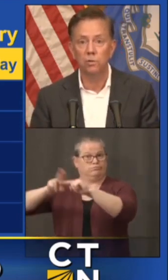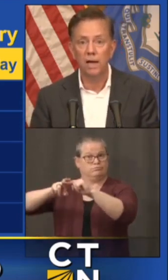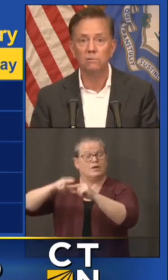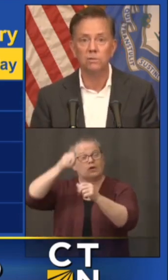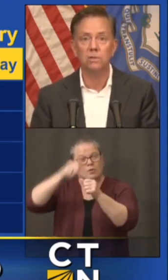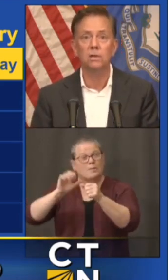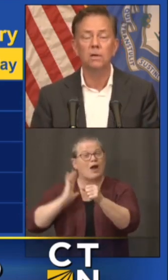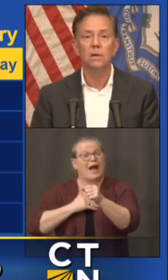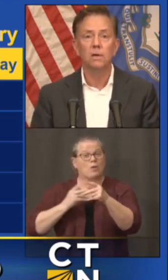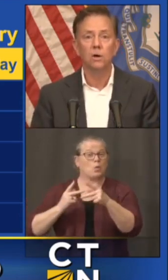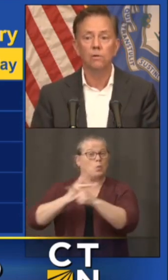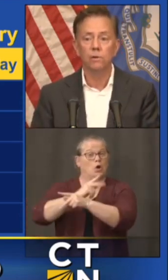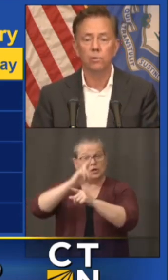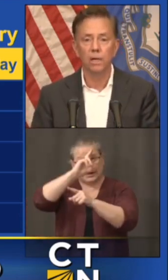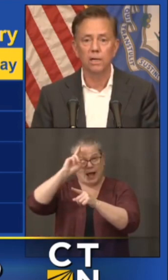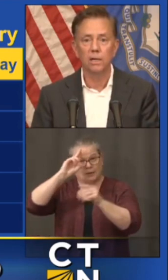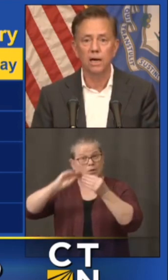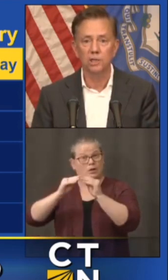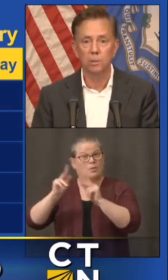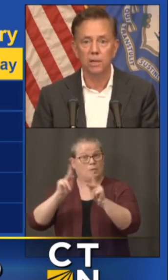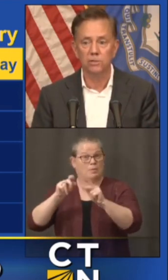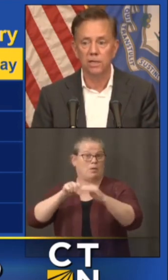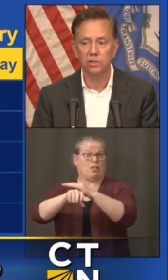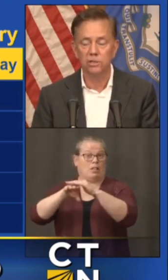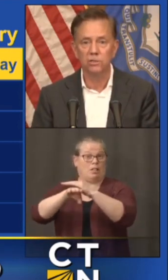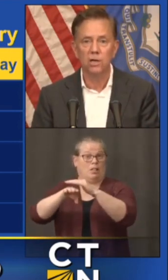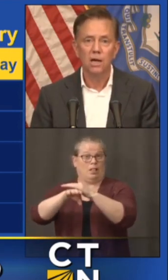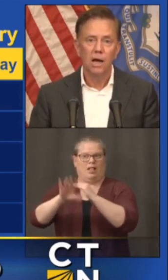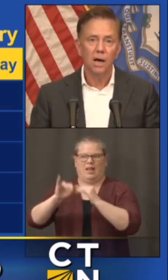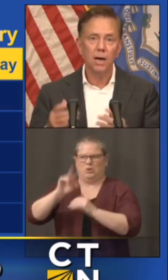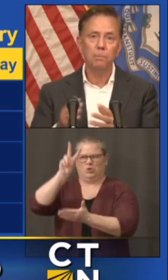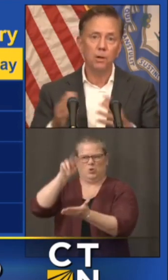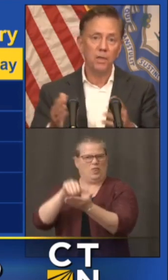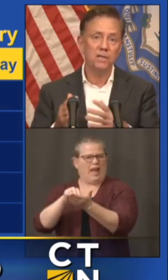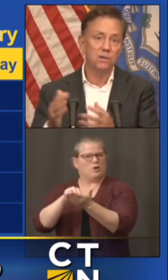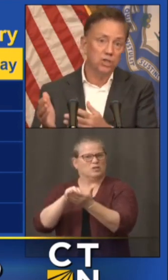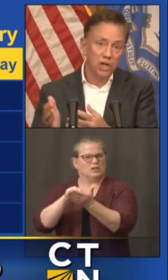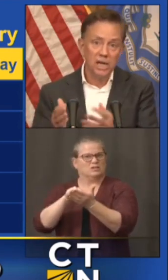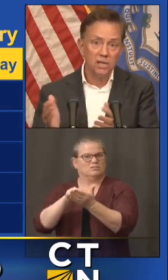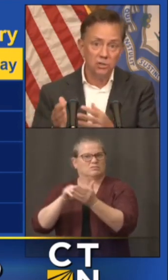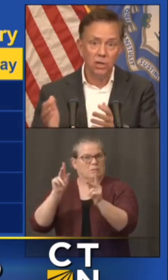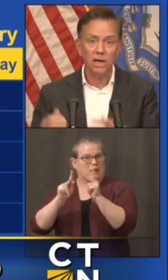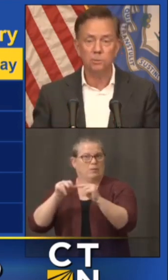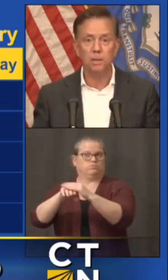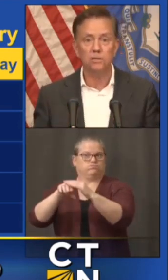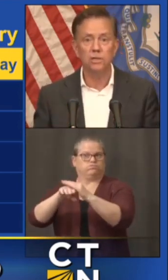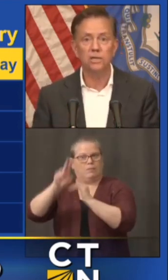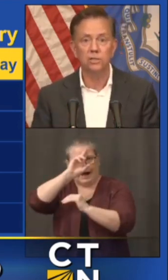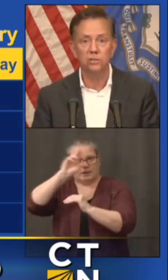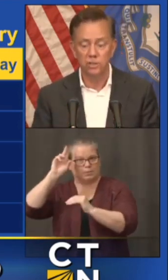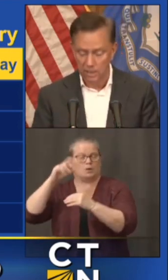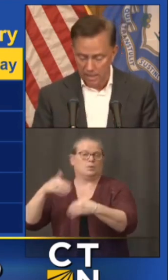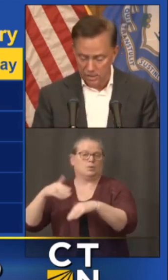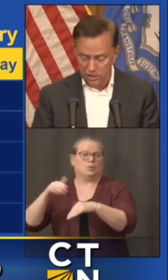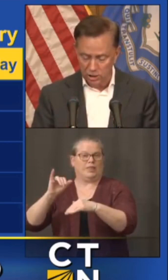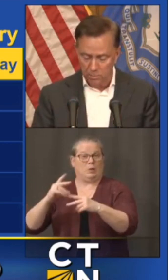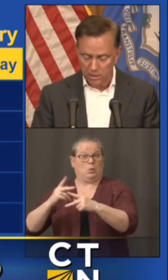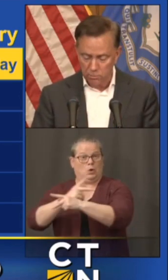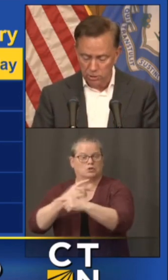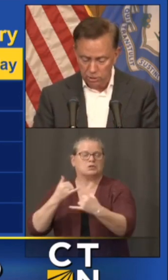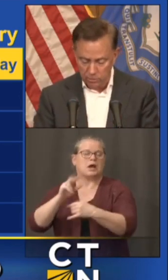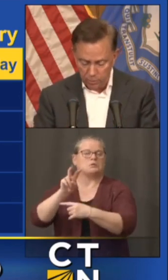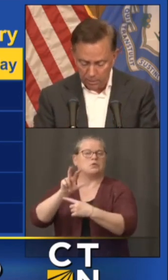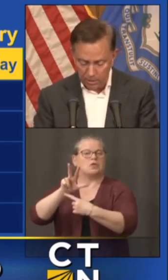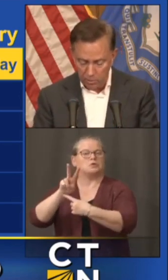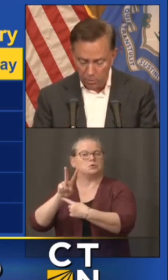2,000 COVID related hospitalizations a couple of things have changed on hospitalizations in the last six